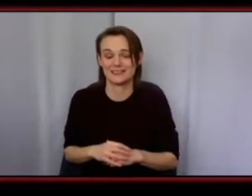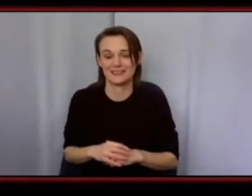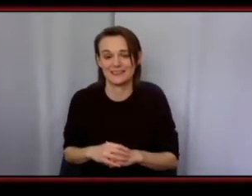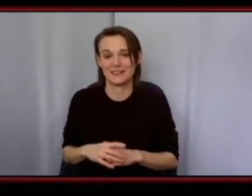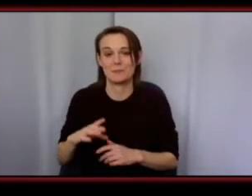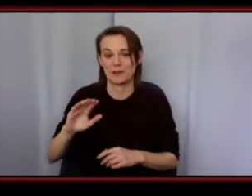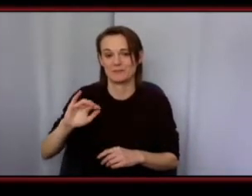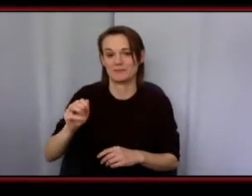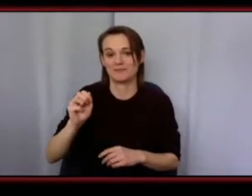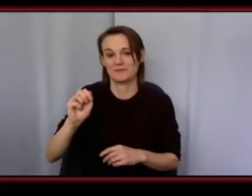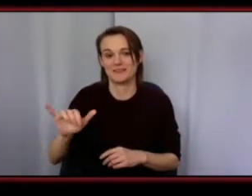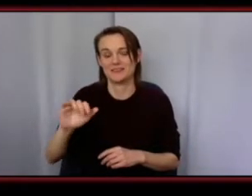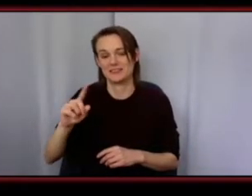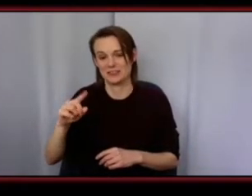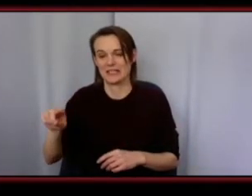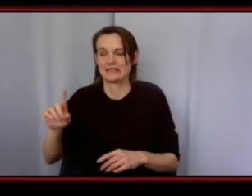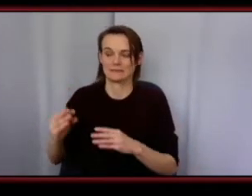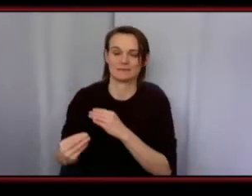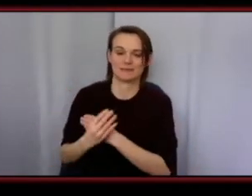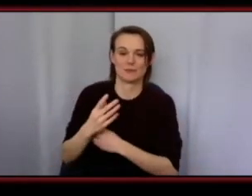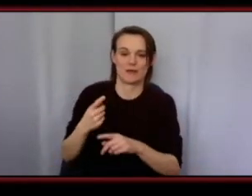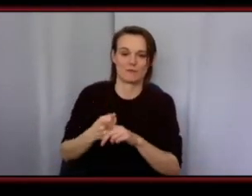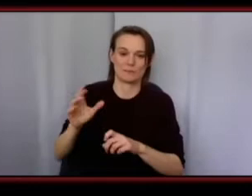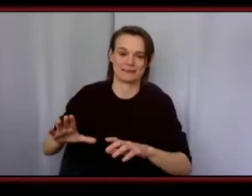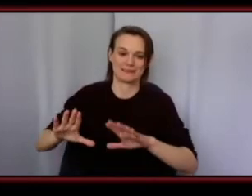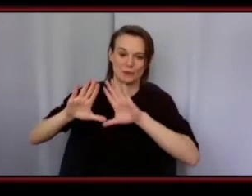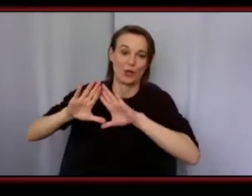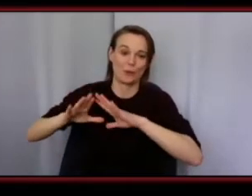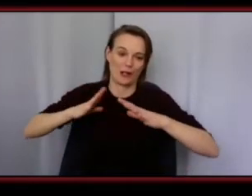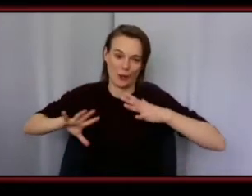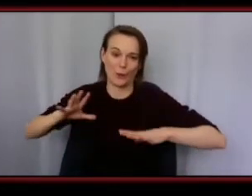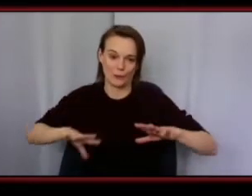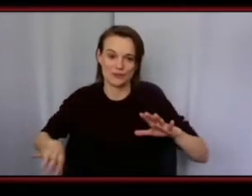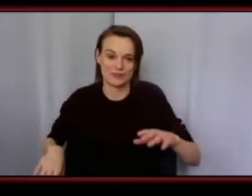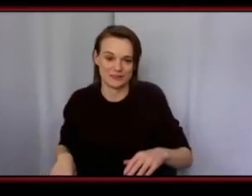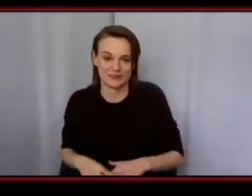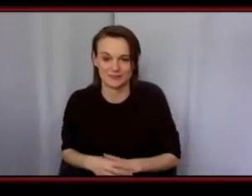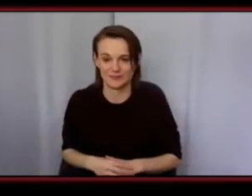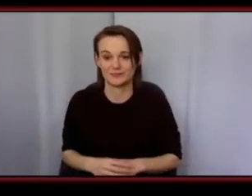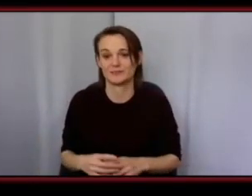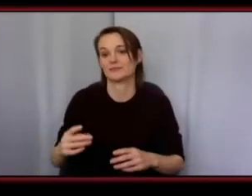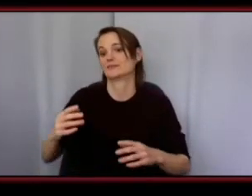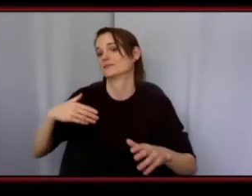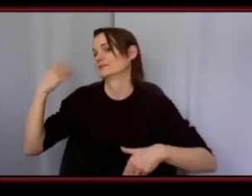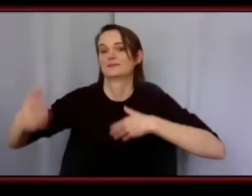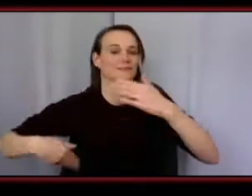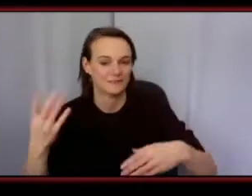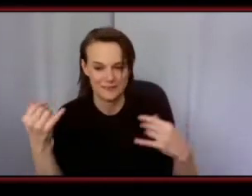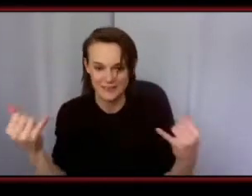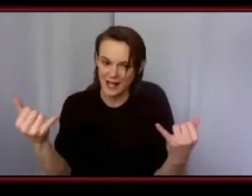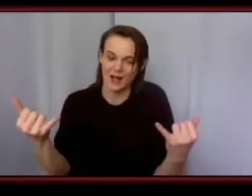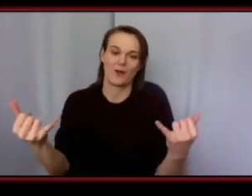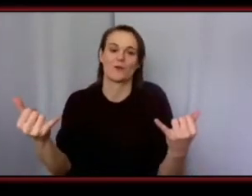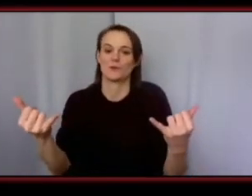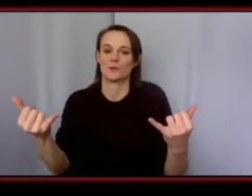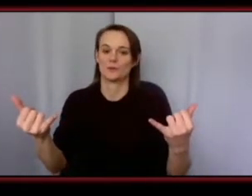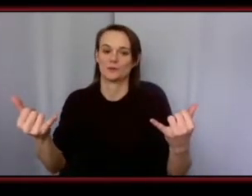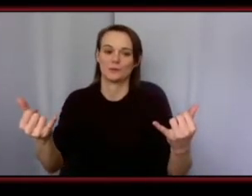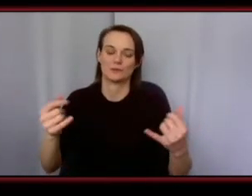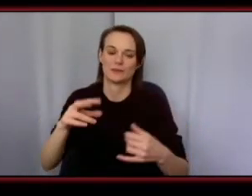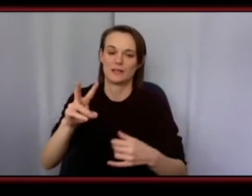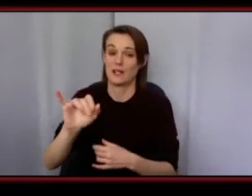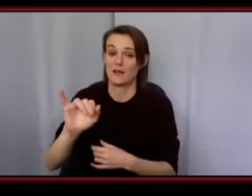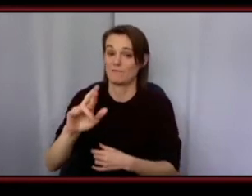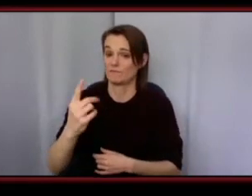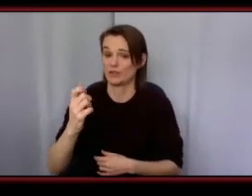jay-z kind of like inspired that with the rockware brand and then forward to like fast forward to now when when uh like virgil abloh and